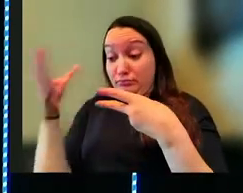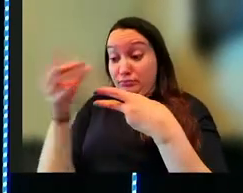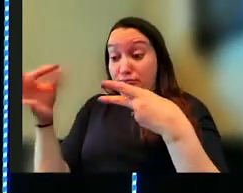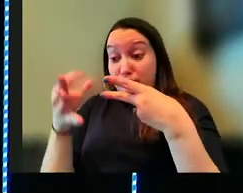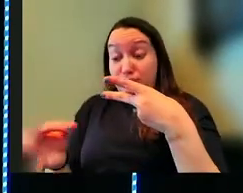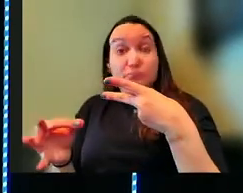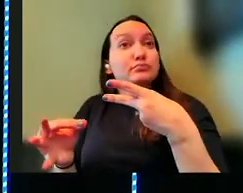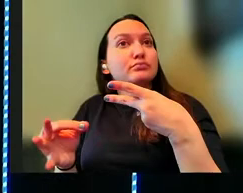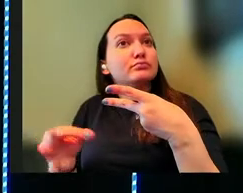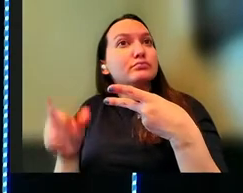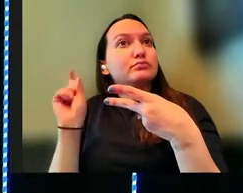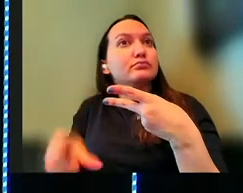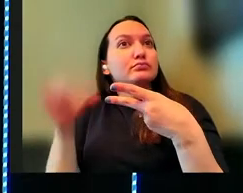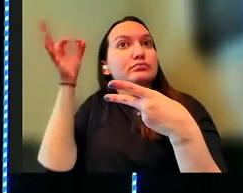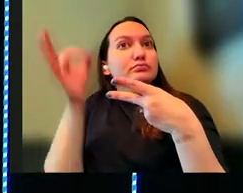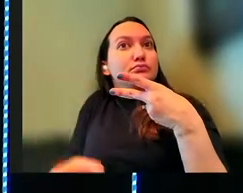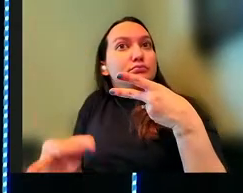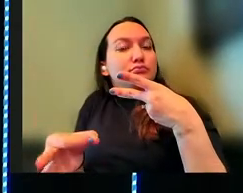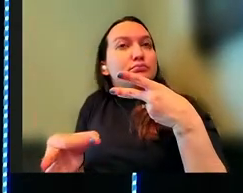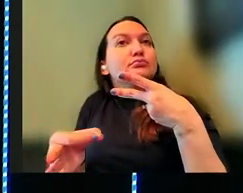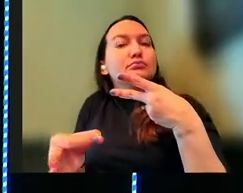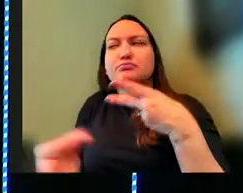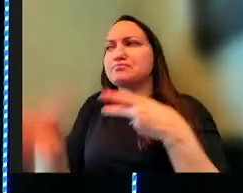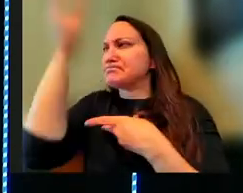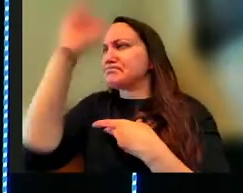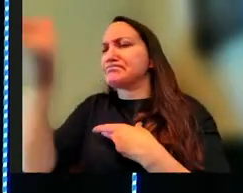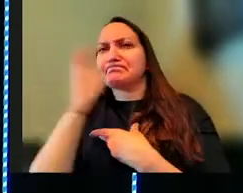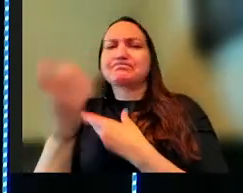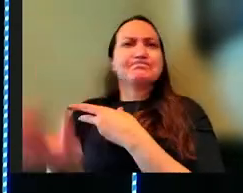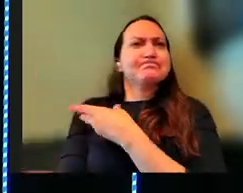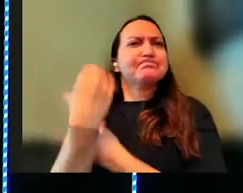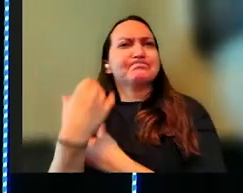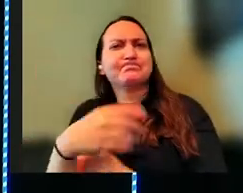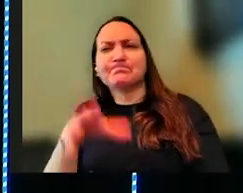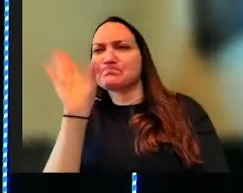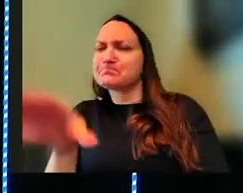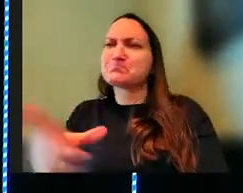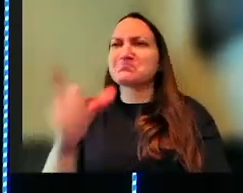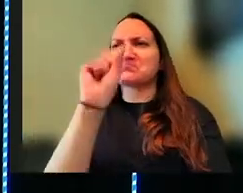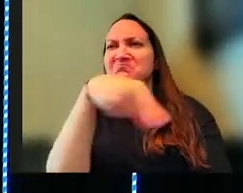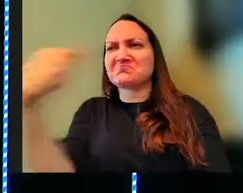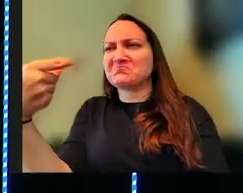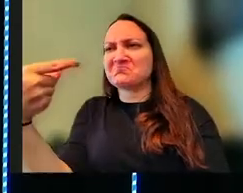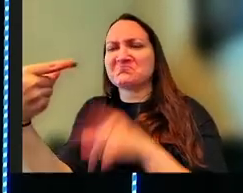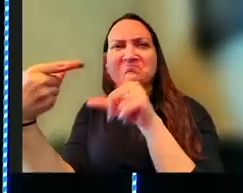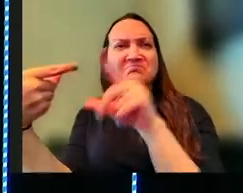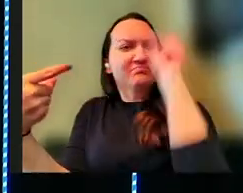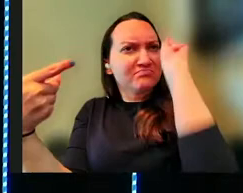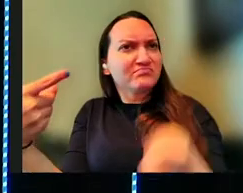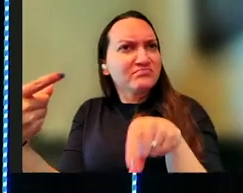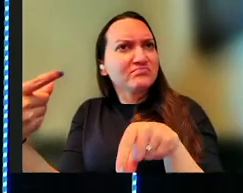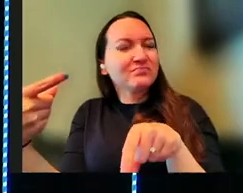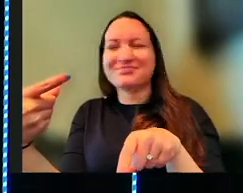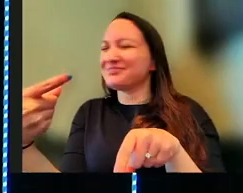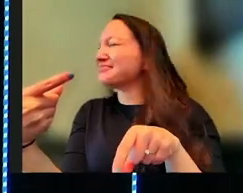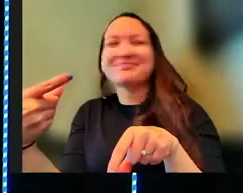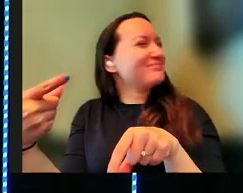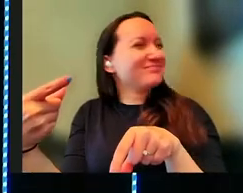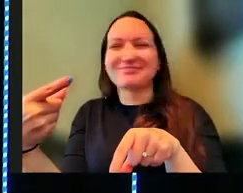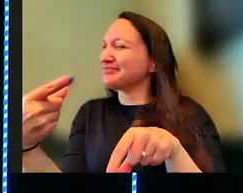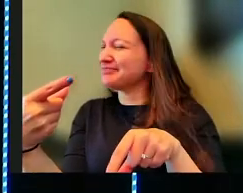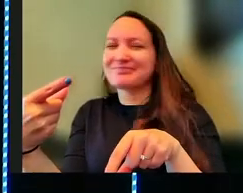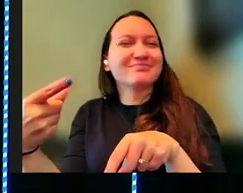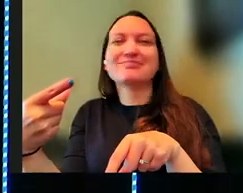have to make. God doesn't come in and enforce this and go, here's what you're going to do. Here's the right thing. You're going to do it. That's it. It's like, no, no, no.